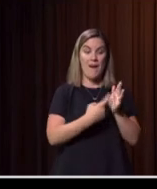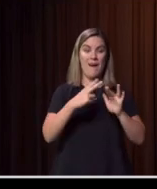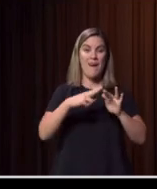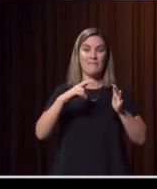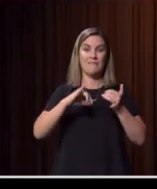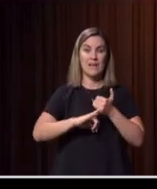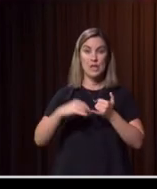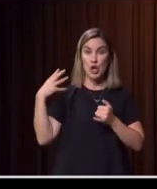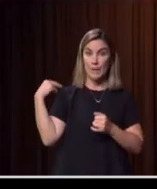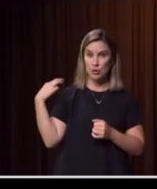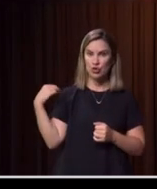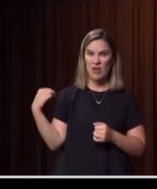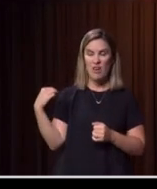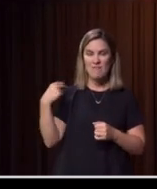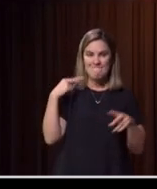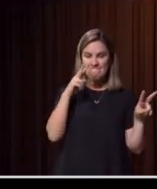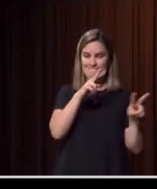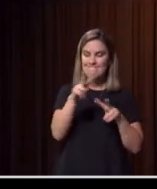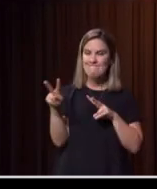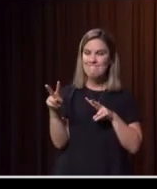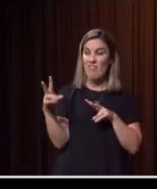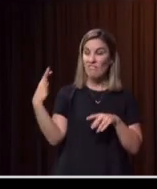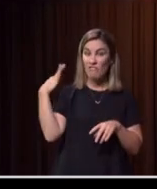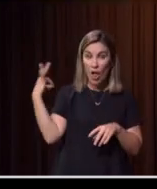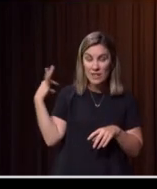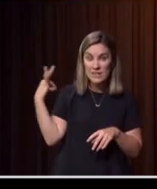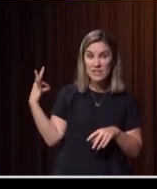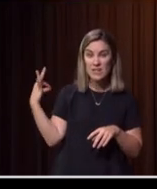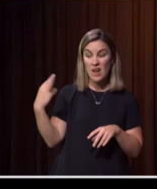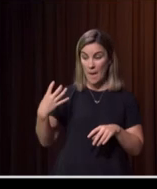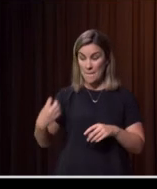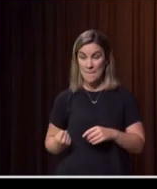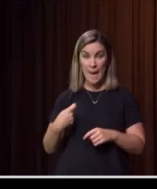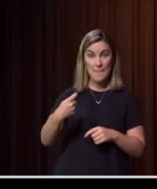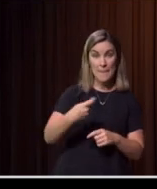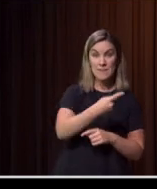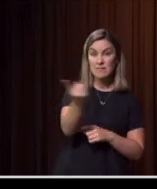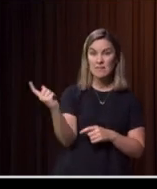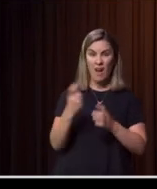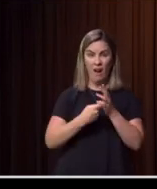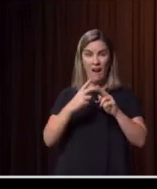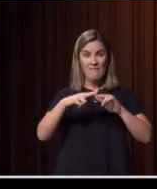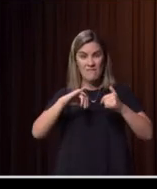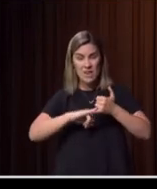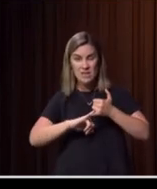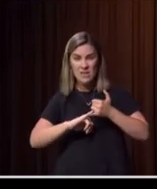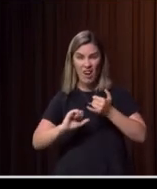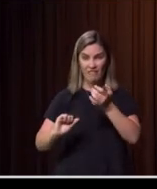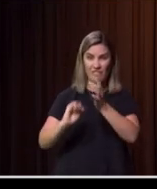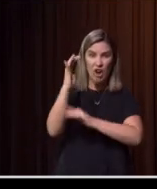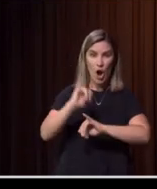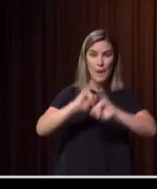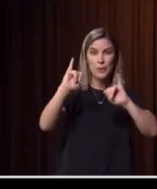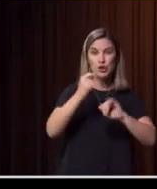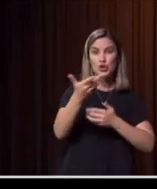it was the volunteers and the salaried members of the RFS and all the Fire and Emergency Services, that no matter how difficult,